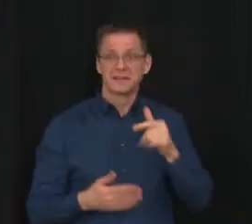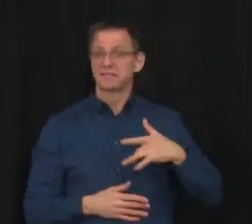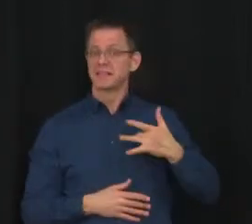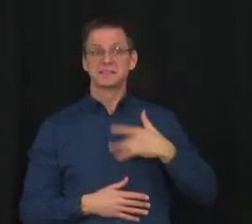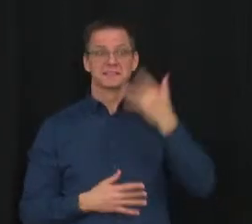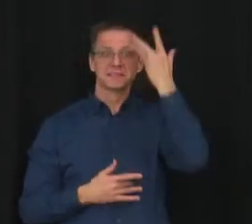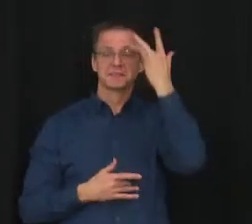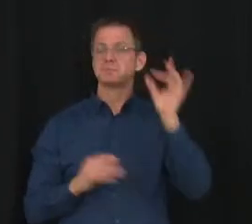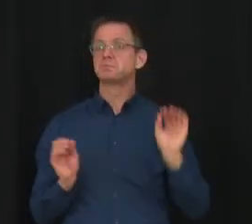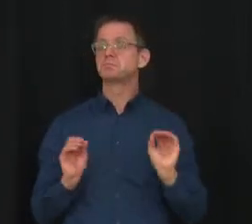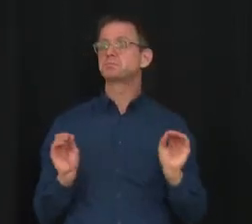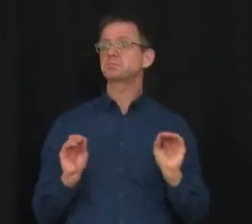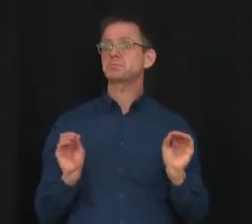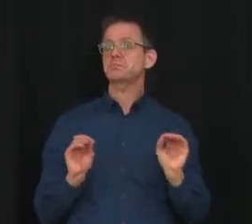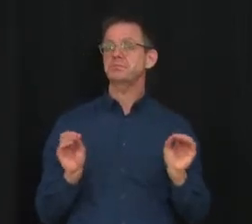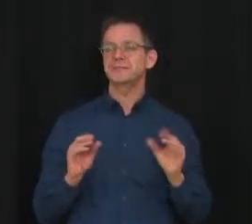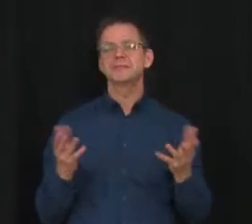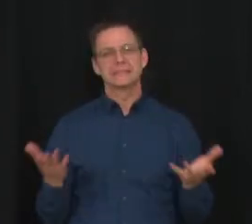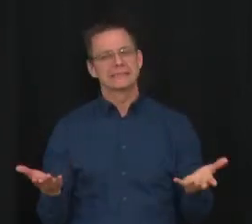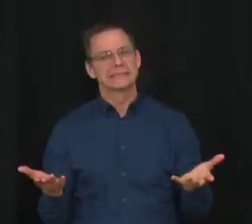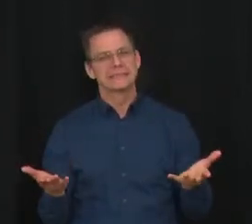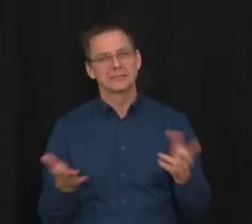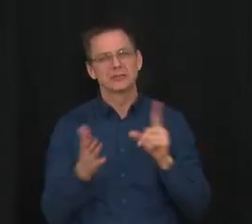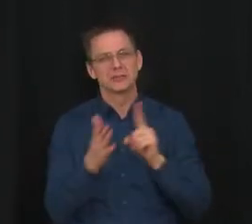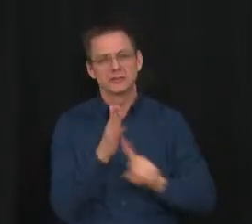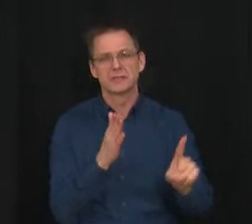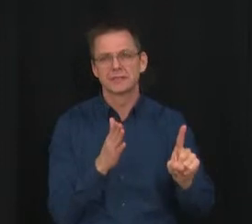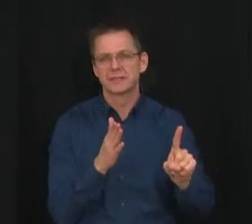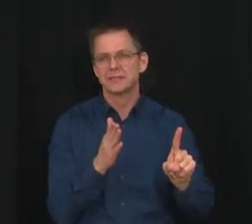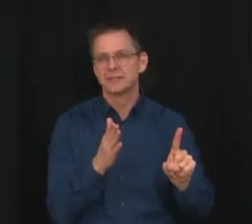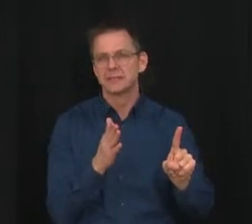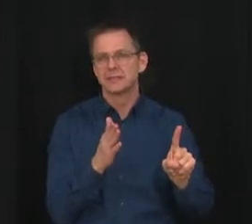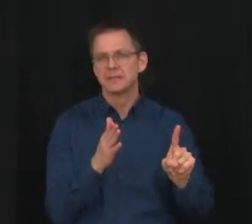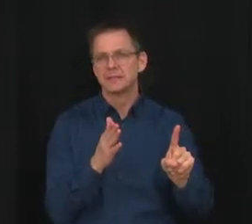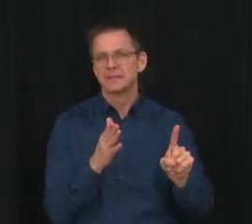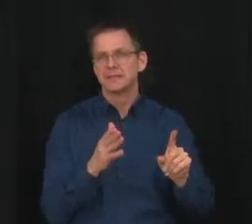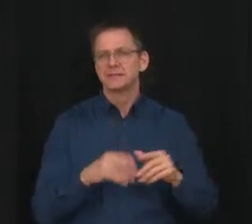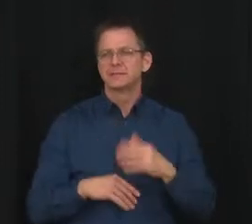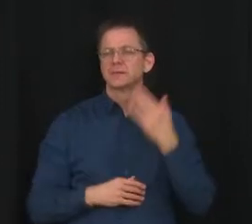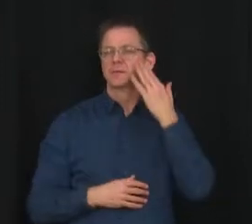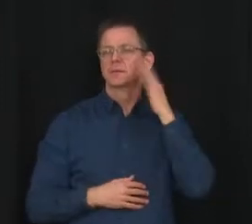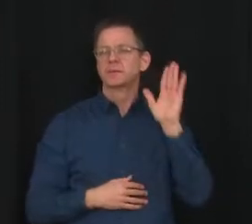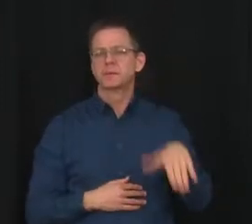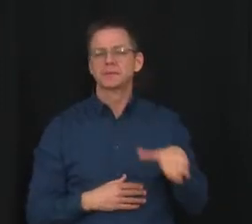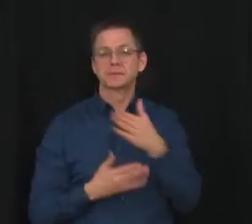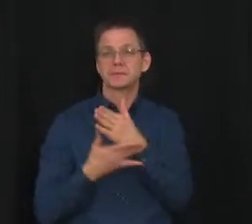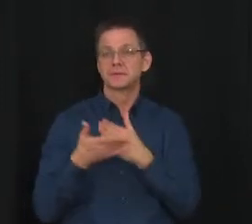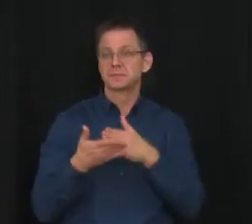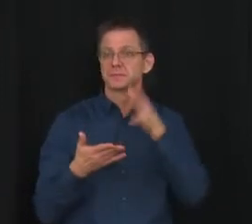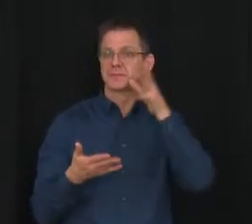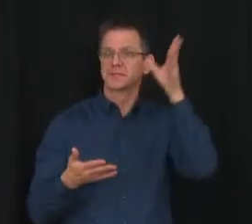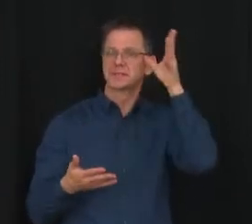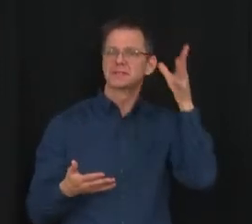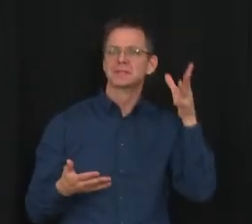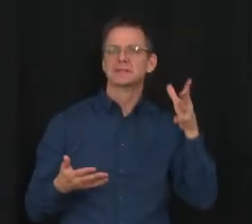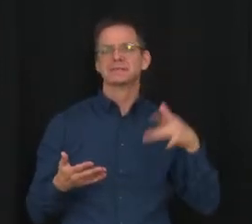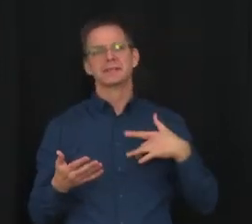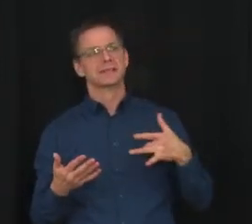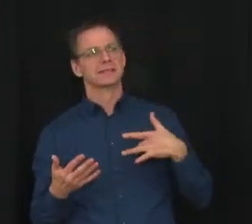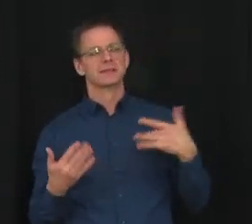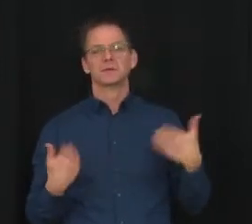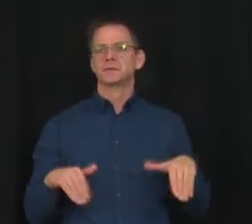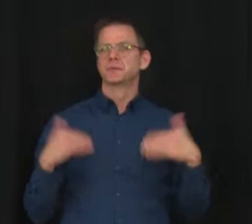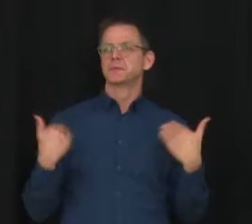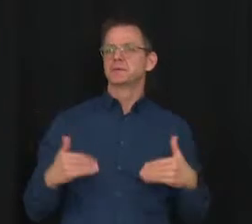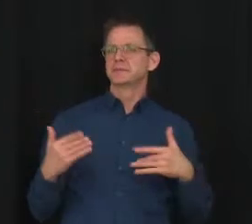some parents will be relieved that their kids will get to see their friends and teachers in person again. At the same time, they may be worried about their